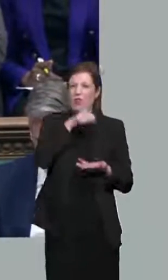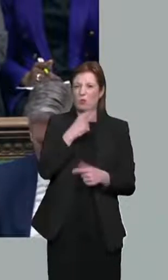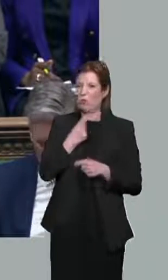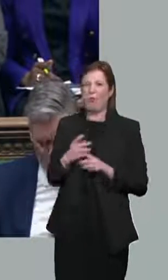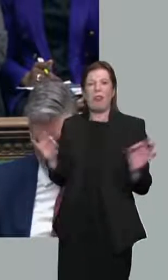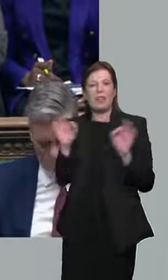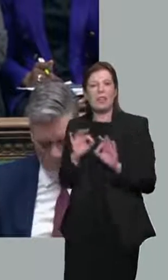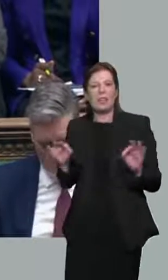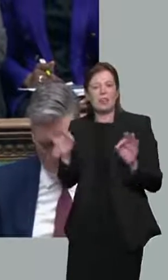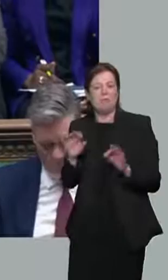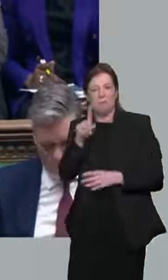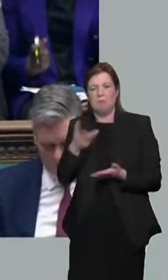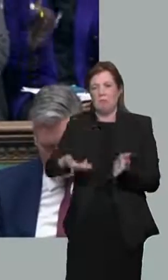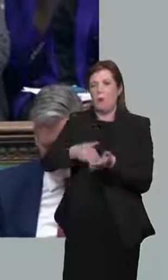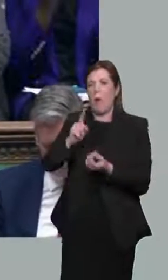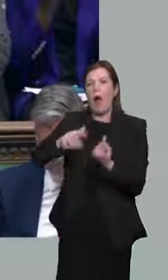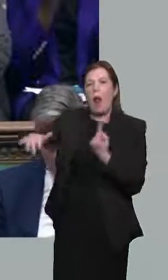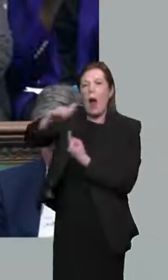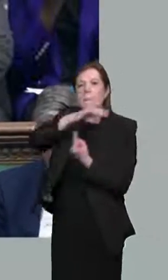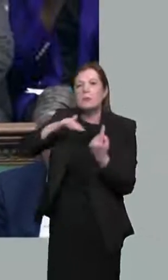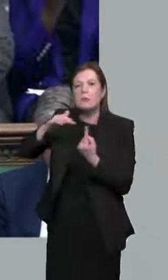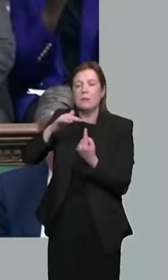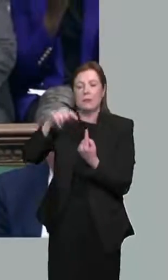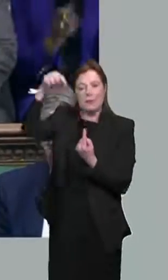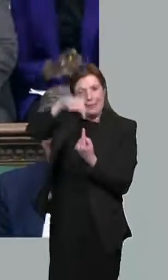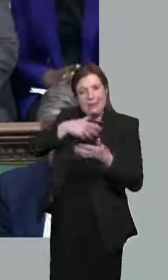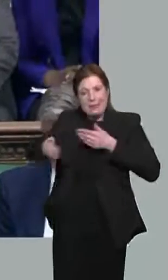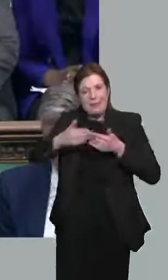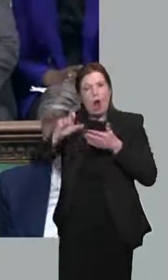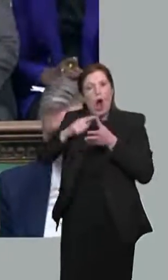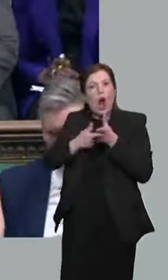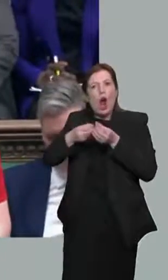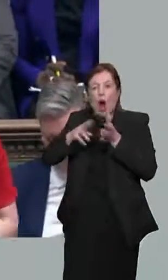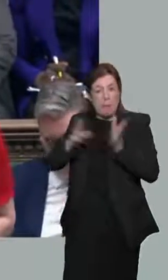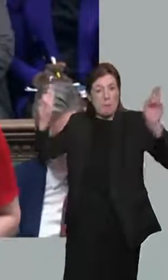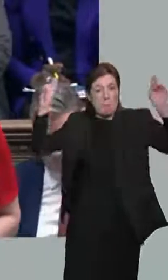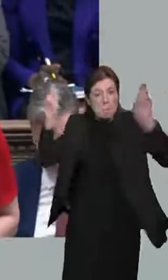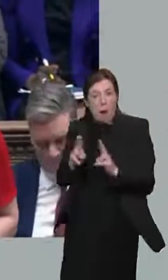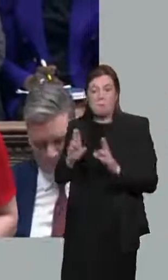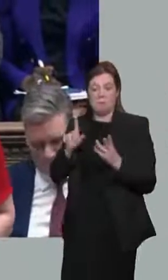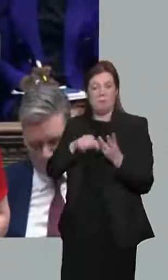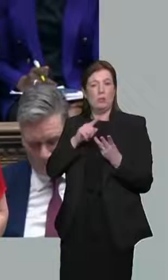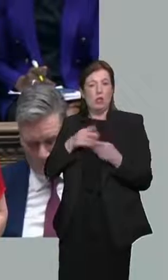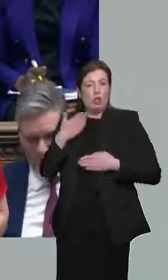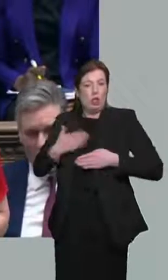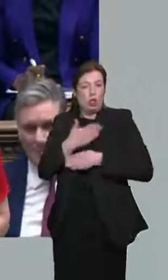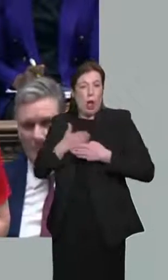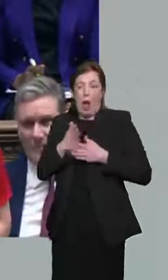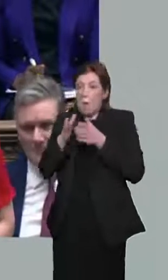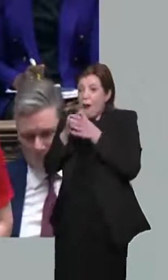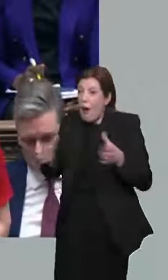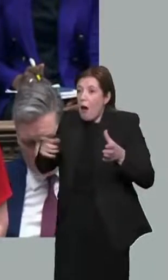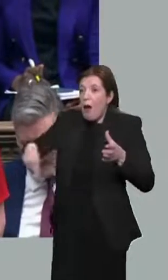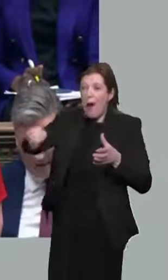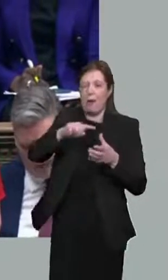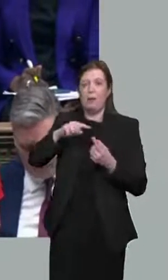climate investment pledge to decarbonise the economy, create good jobs in every part of Britain and strengthen our energy